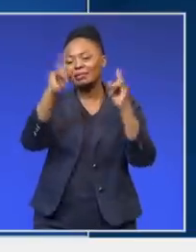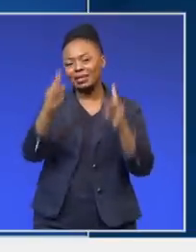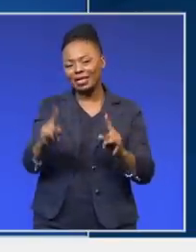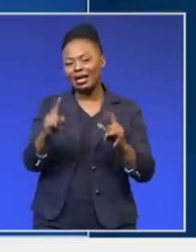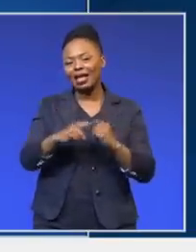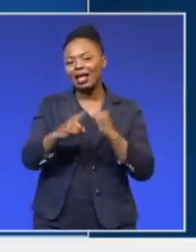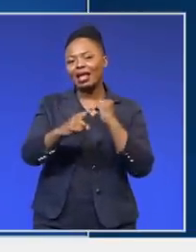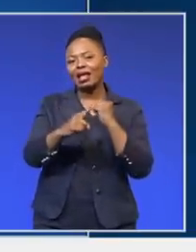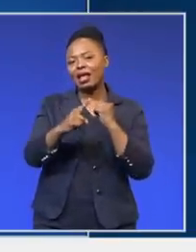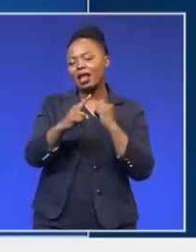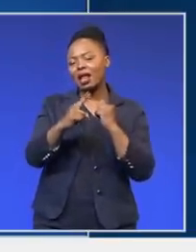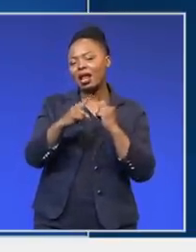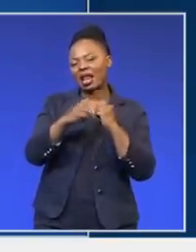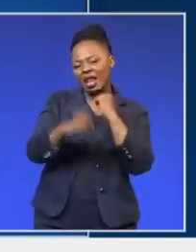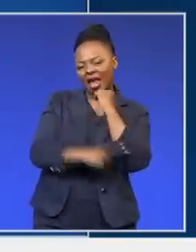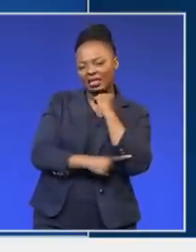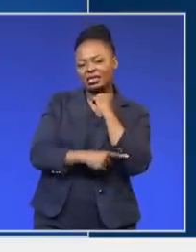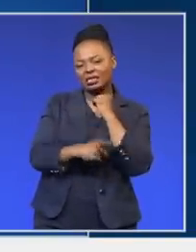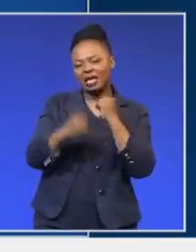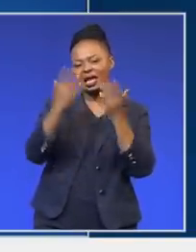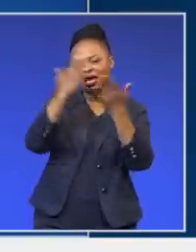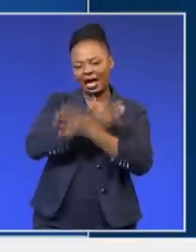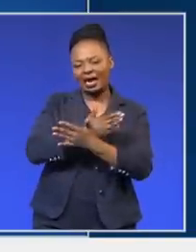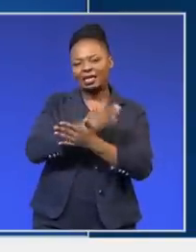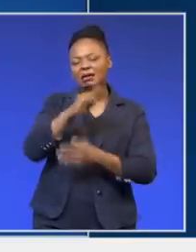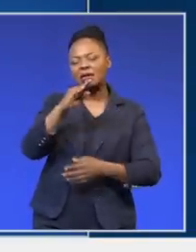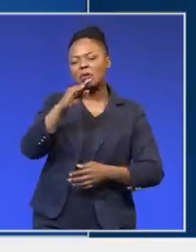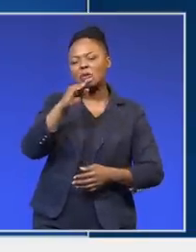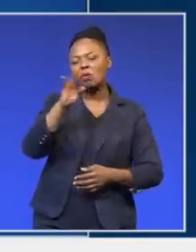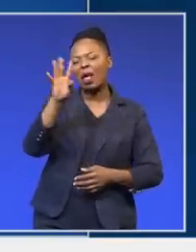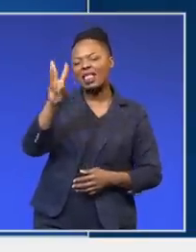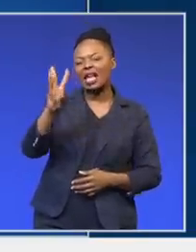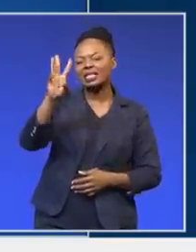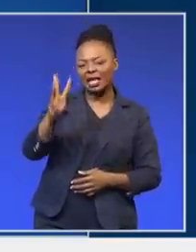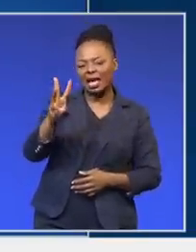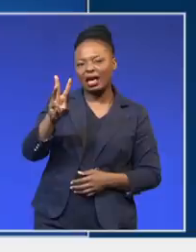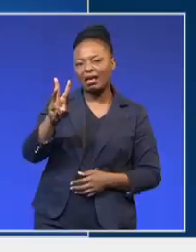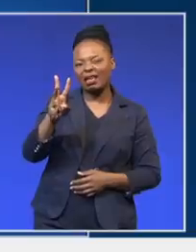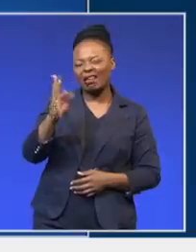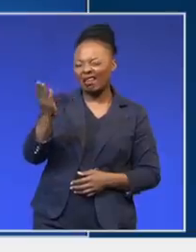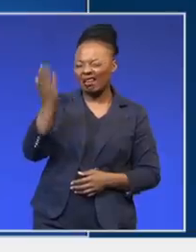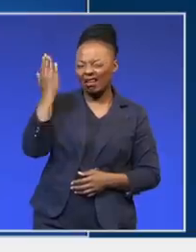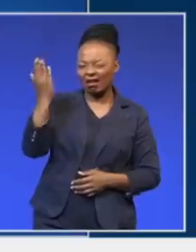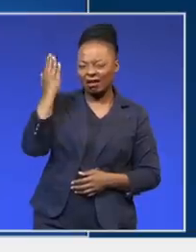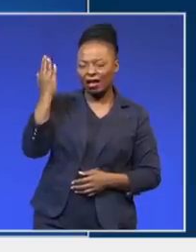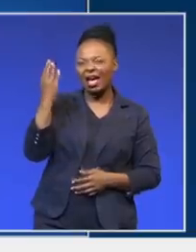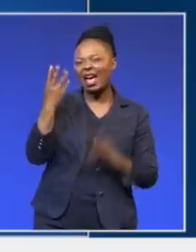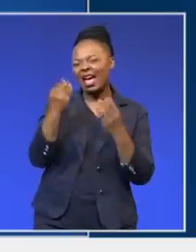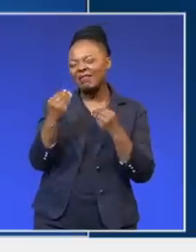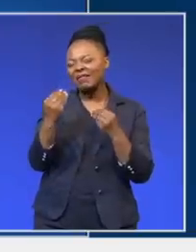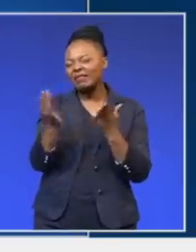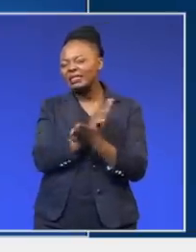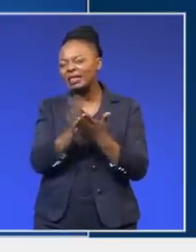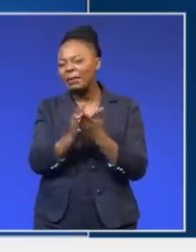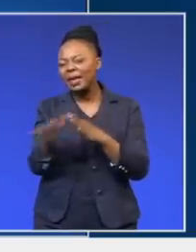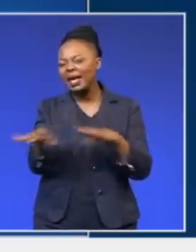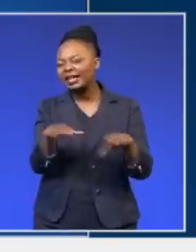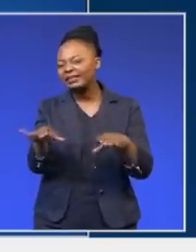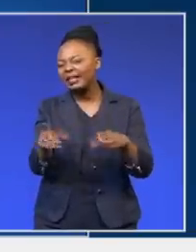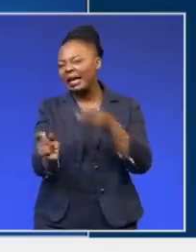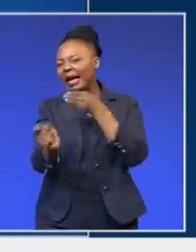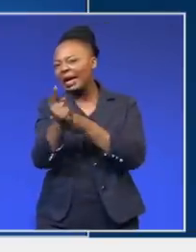last night, the Thursday evening, the night, there was activity on the docks and it was